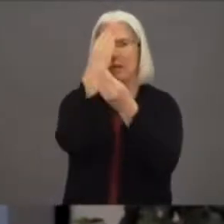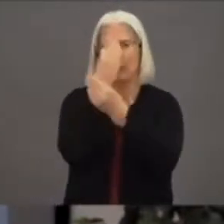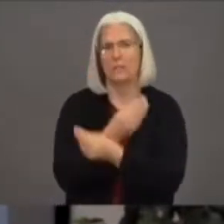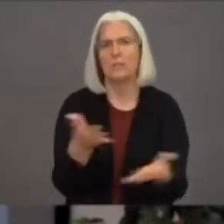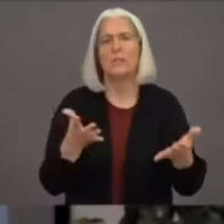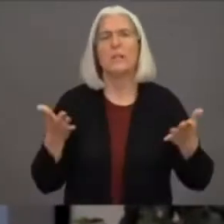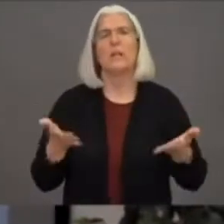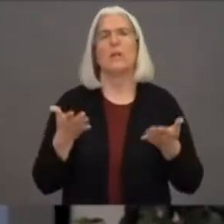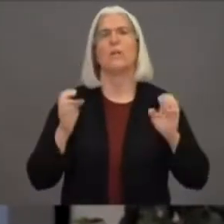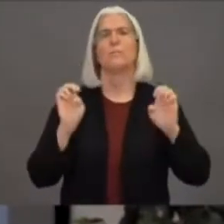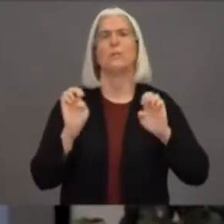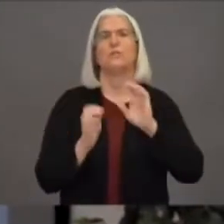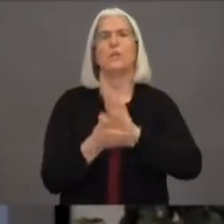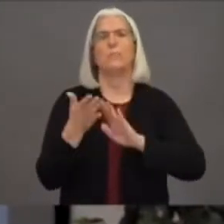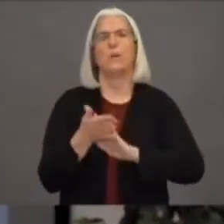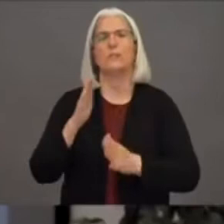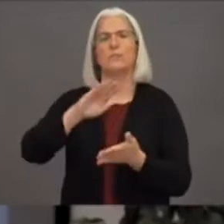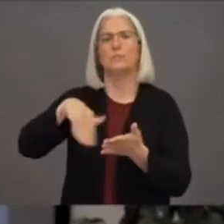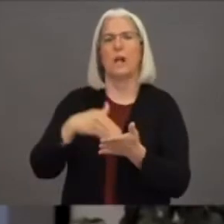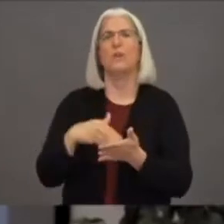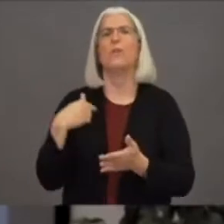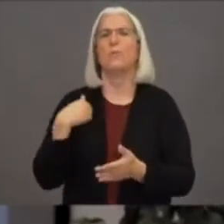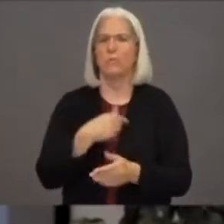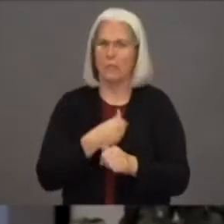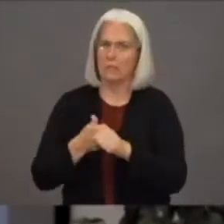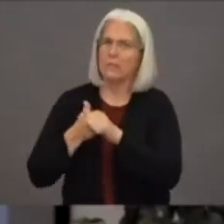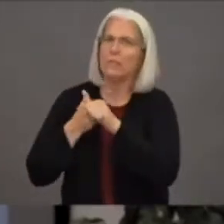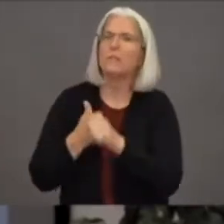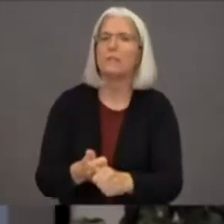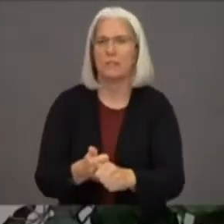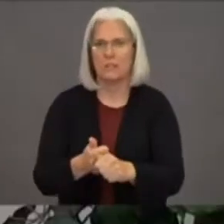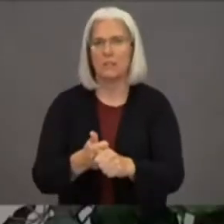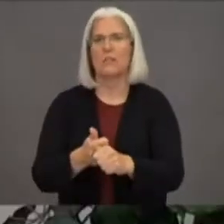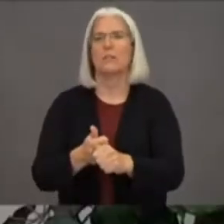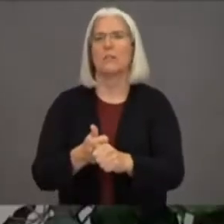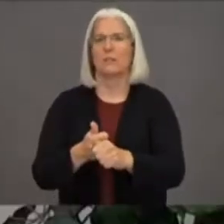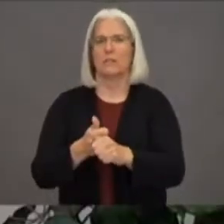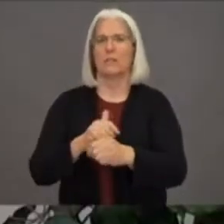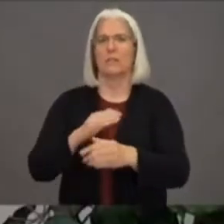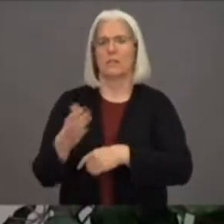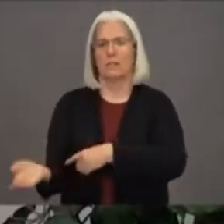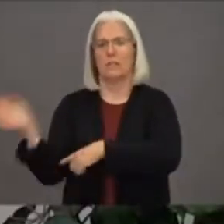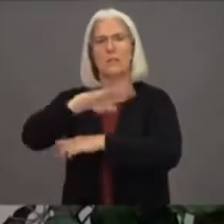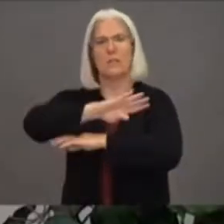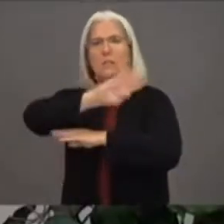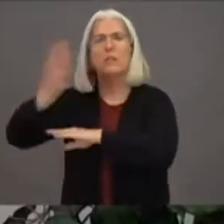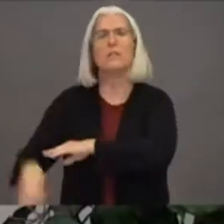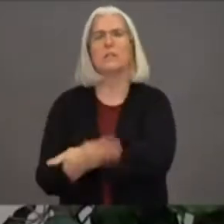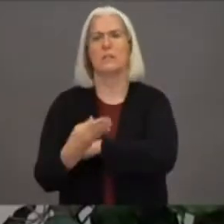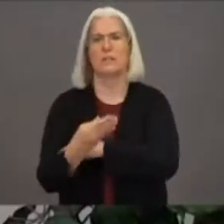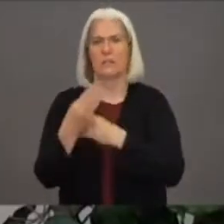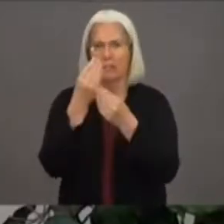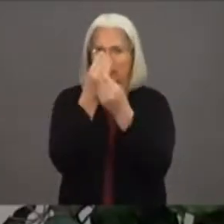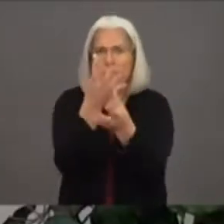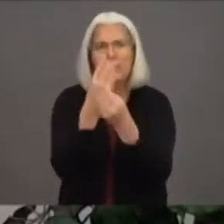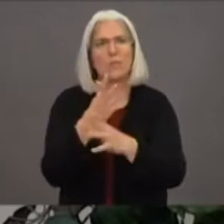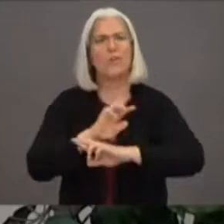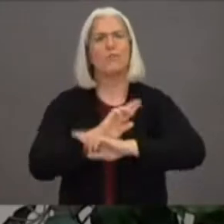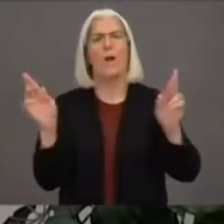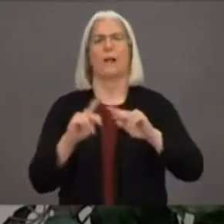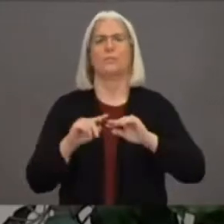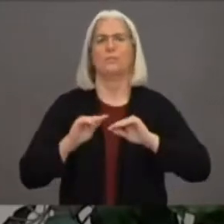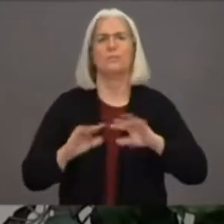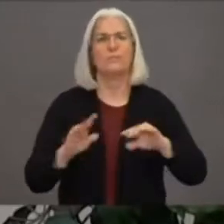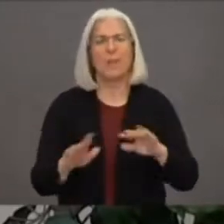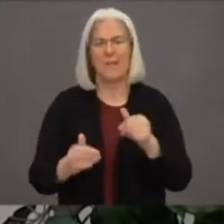around-the-clock staff working to get the latest information out to our county community. And all